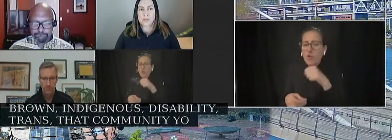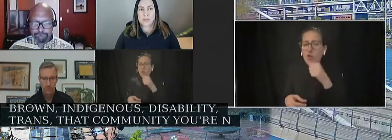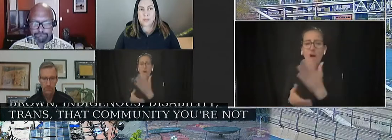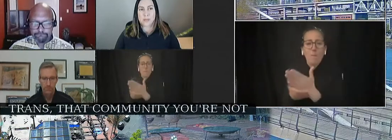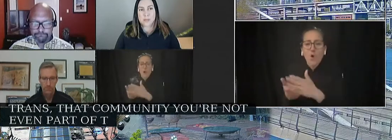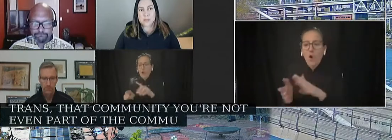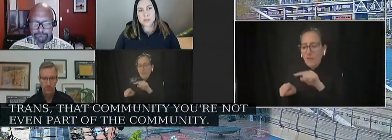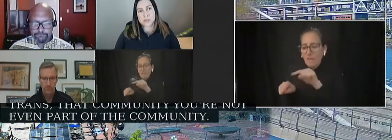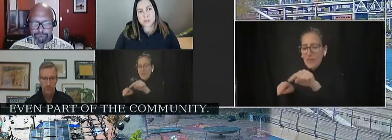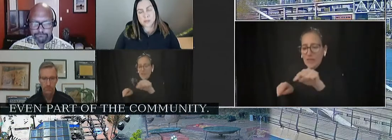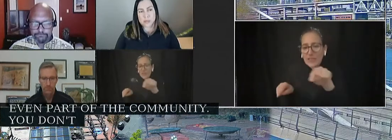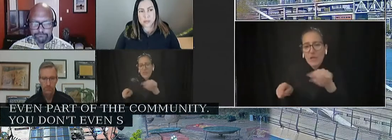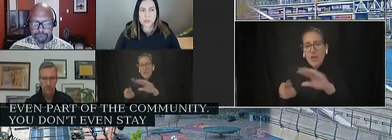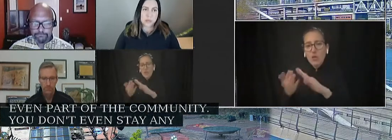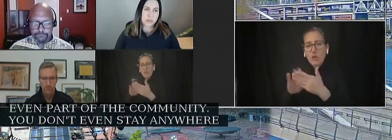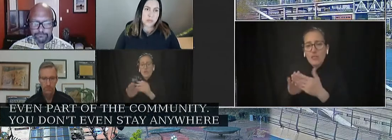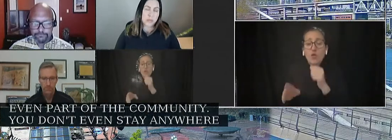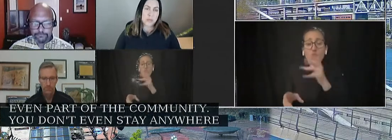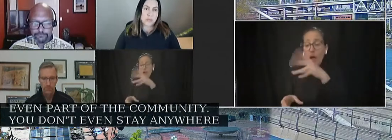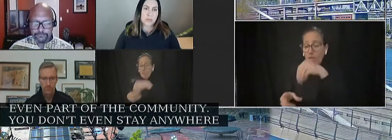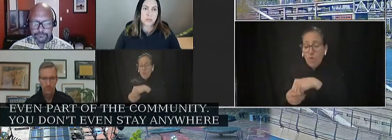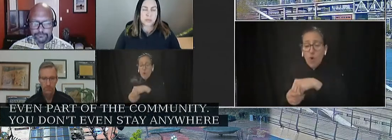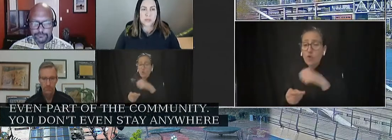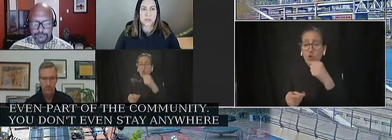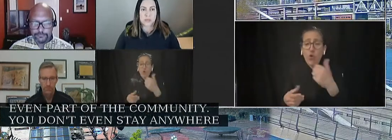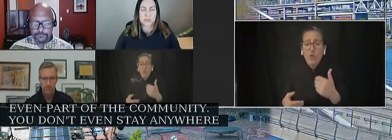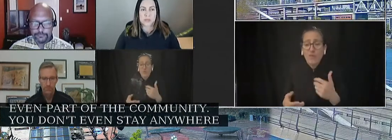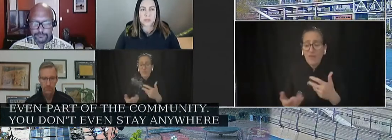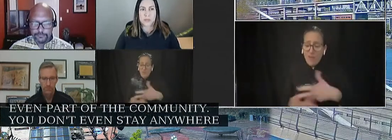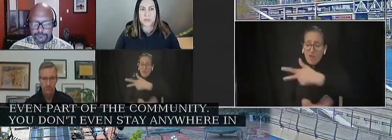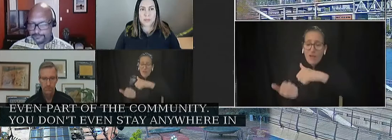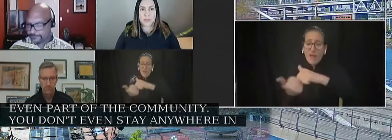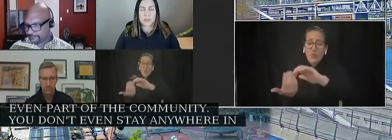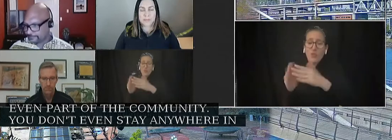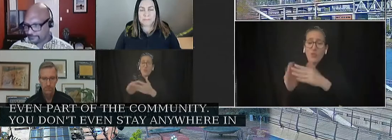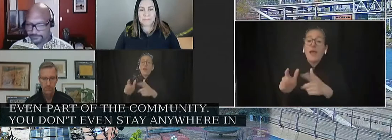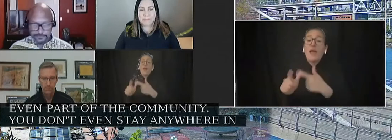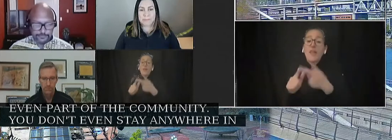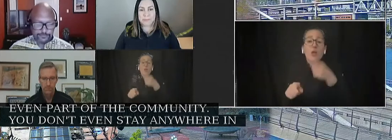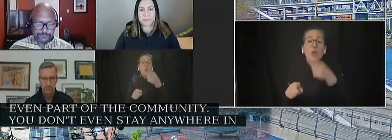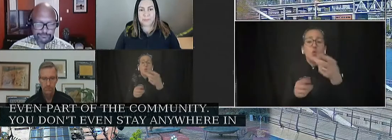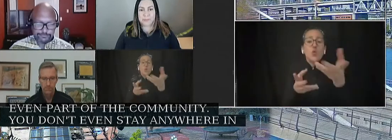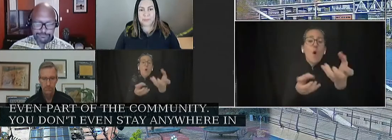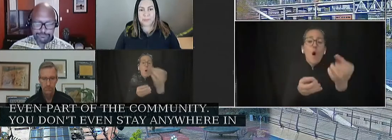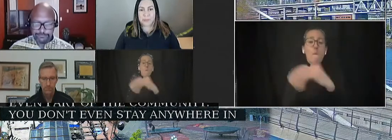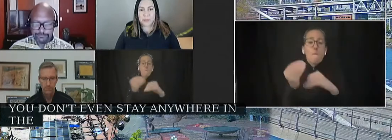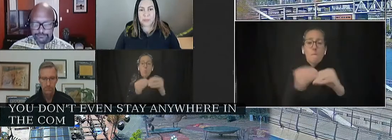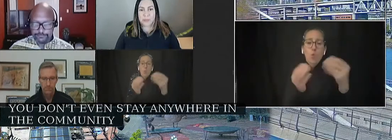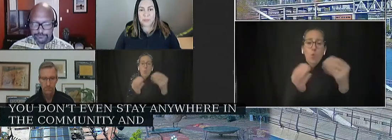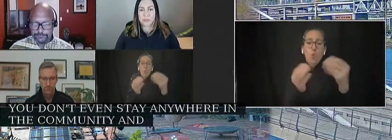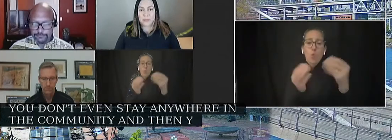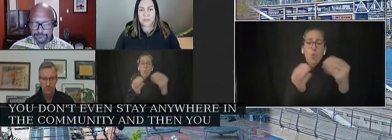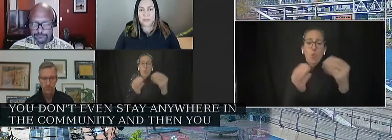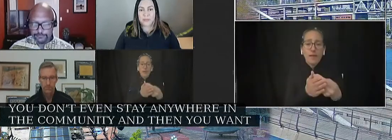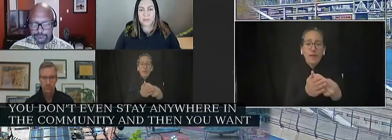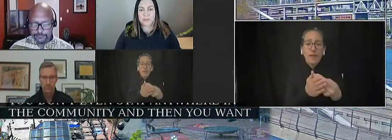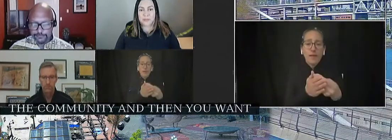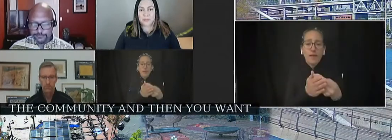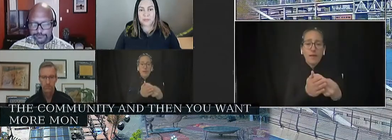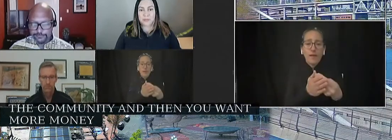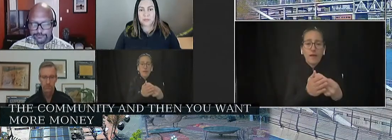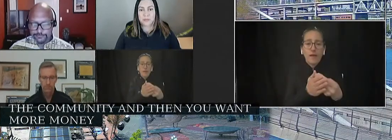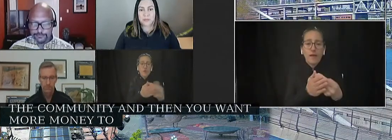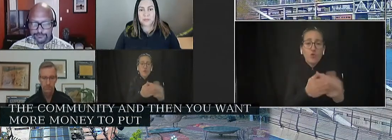anywhere in the community. And then you want more money to put in your